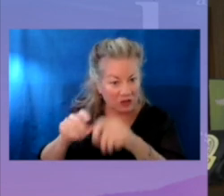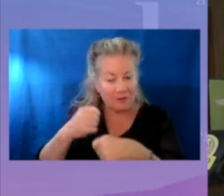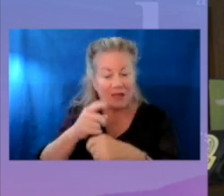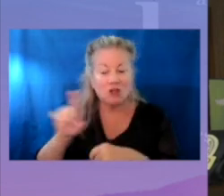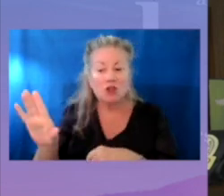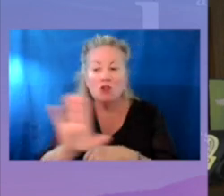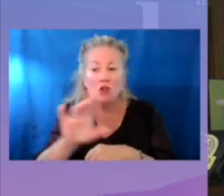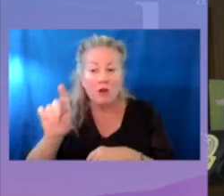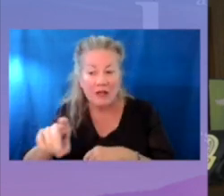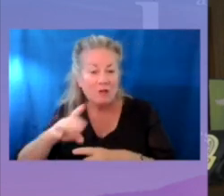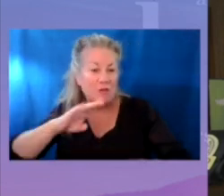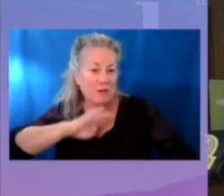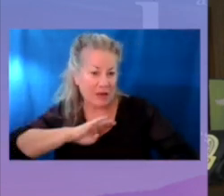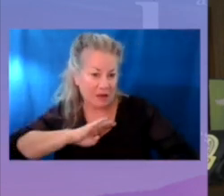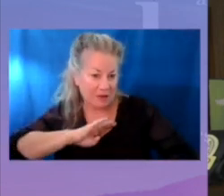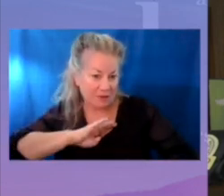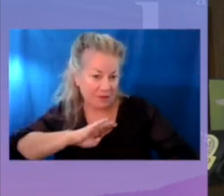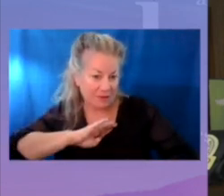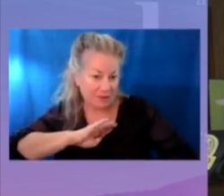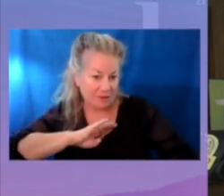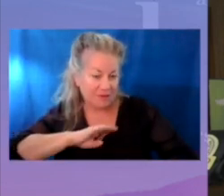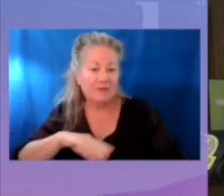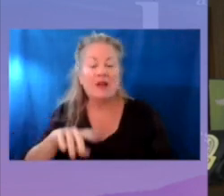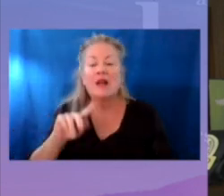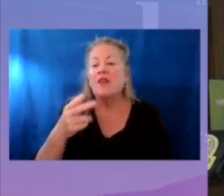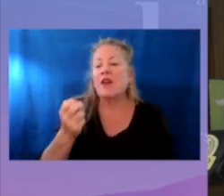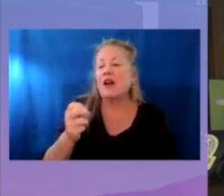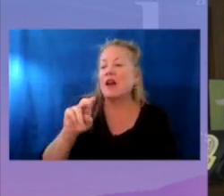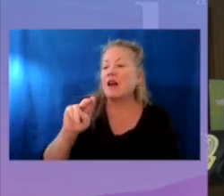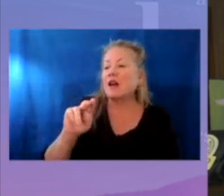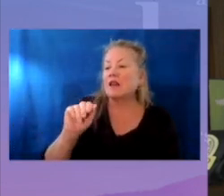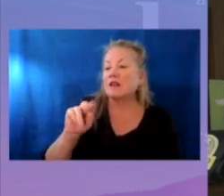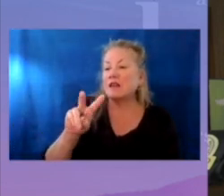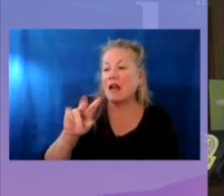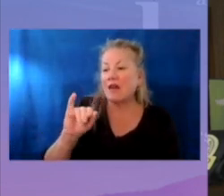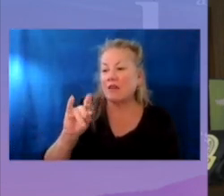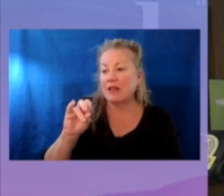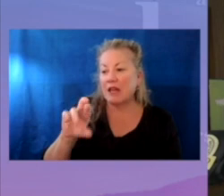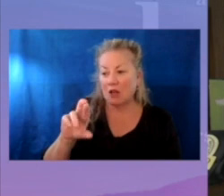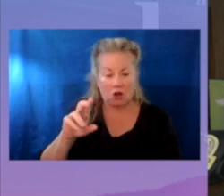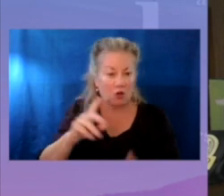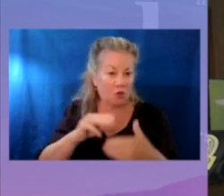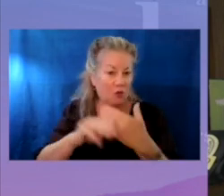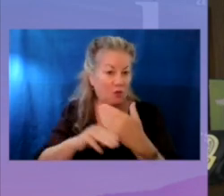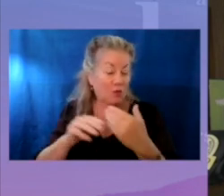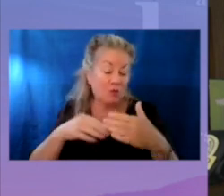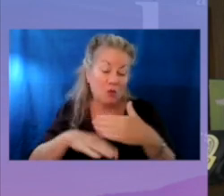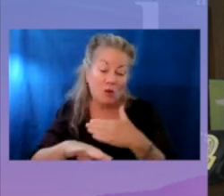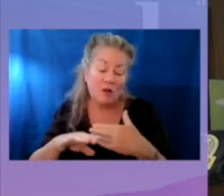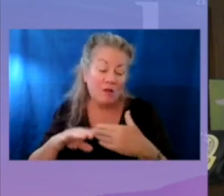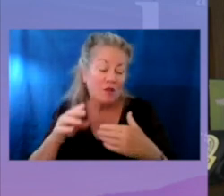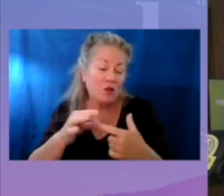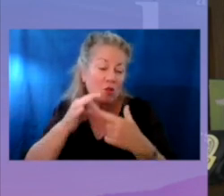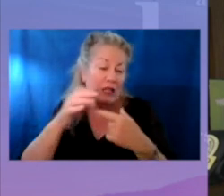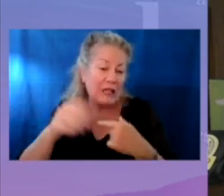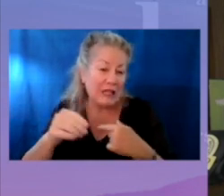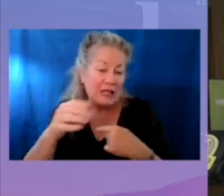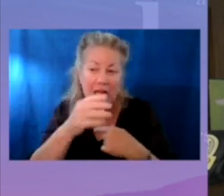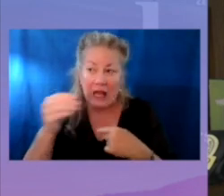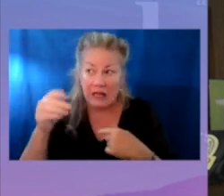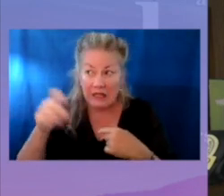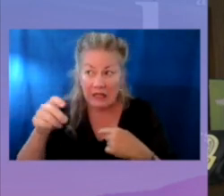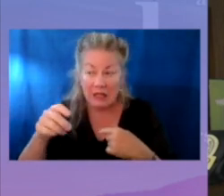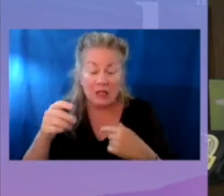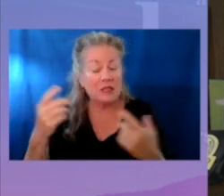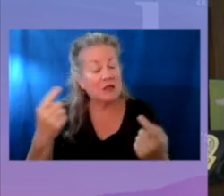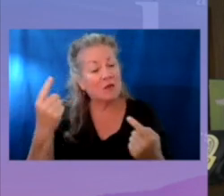needs were being met. The Navigator program was born out of a unique need and necessity, but is something